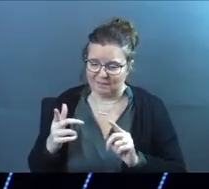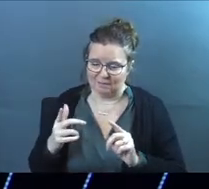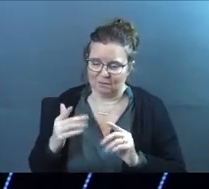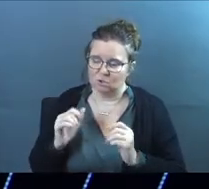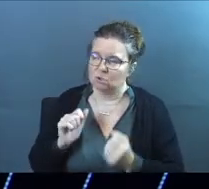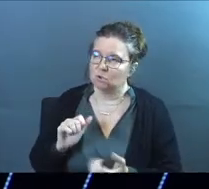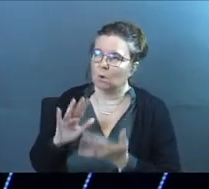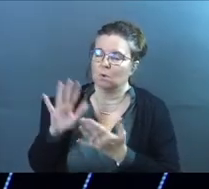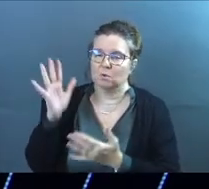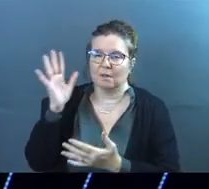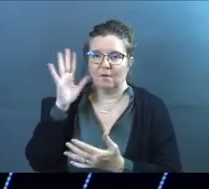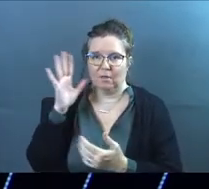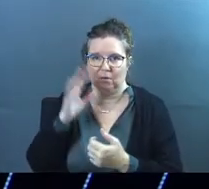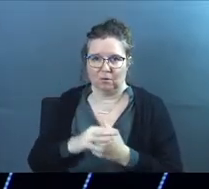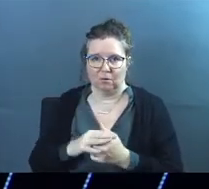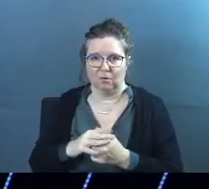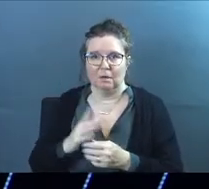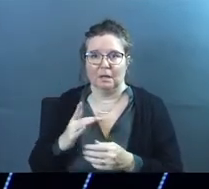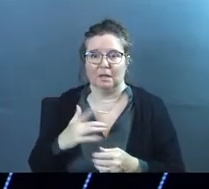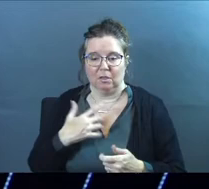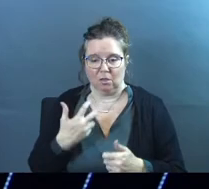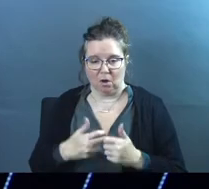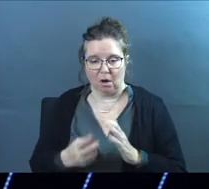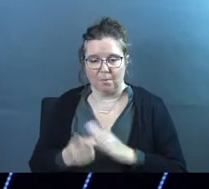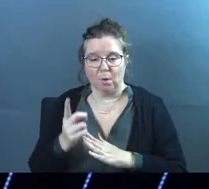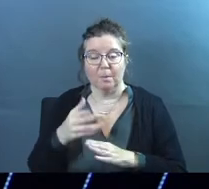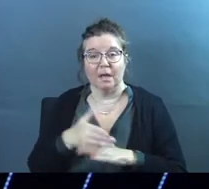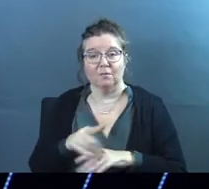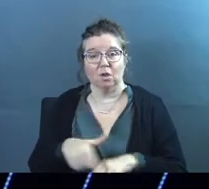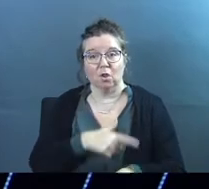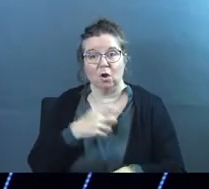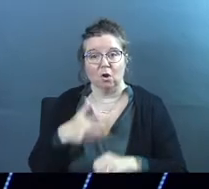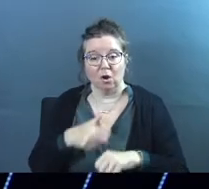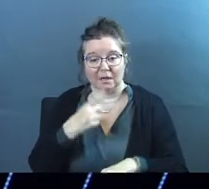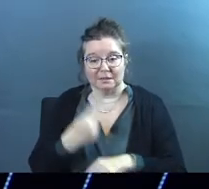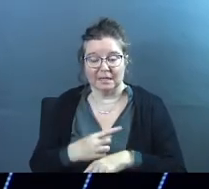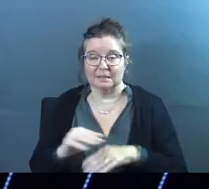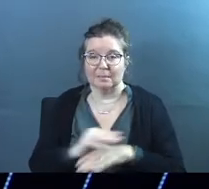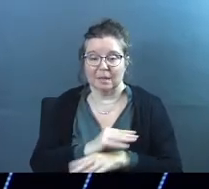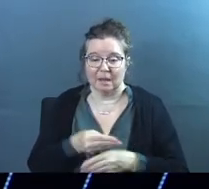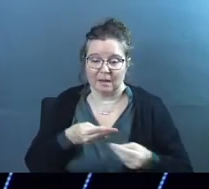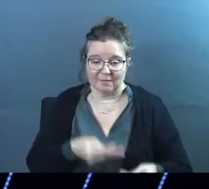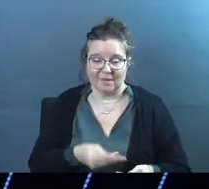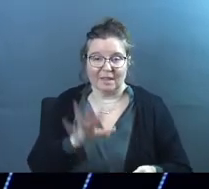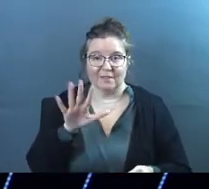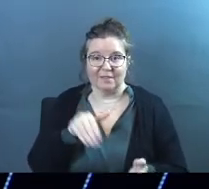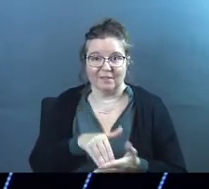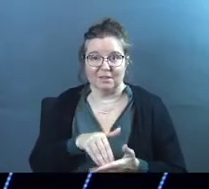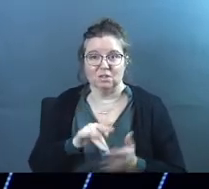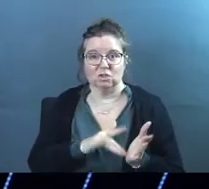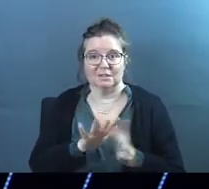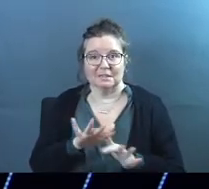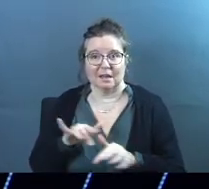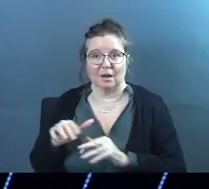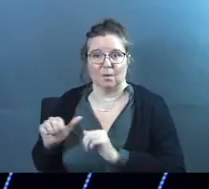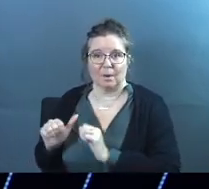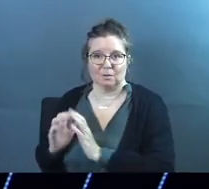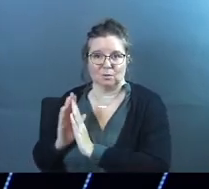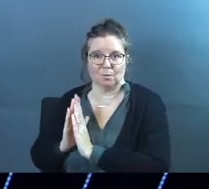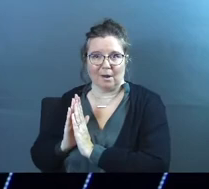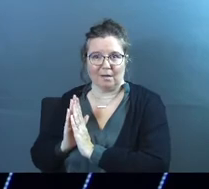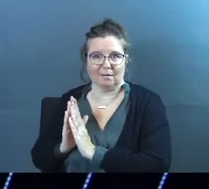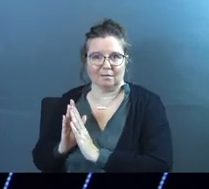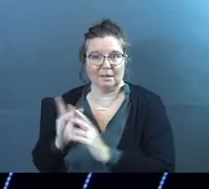going to the Father in the hard moments. After the long, hard days in ministry, right? After he fed the 5,000, it says that Jesus got away to pray.